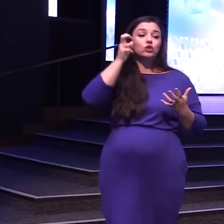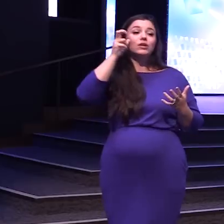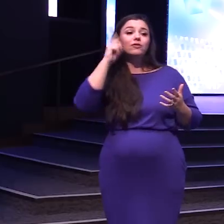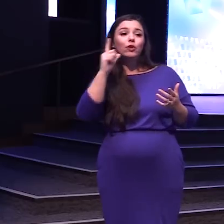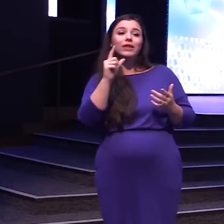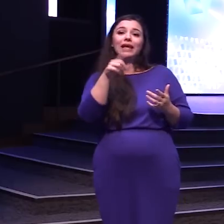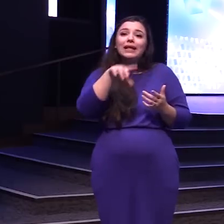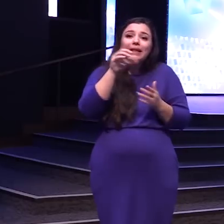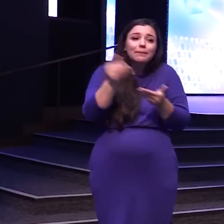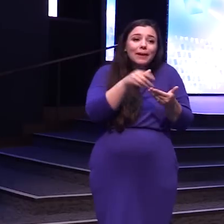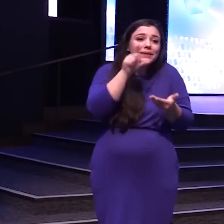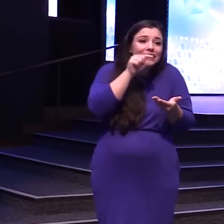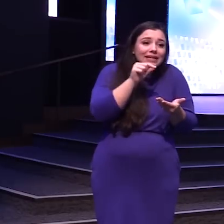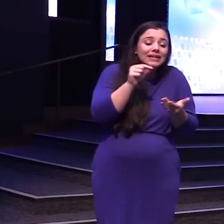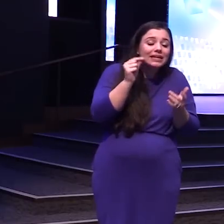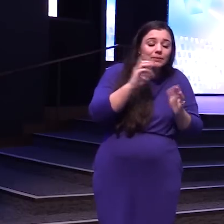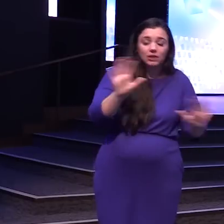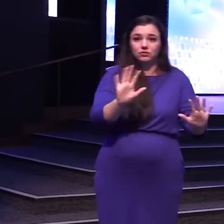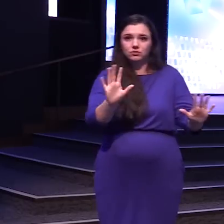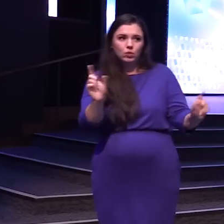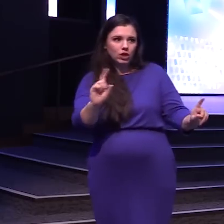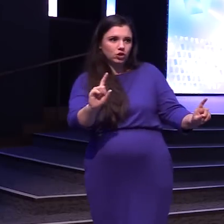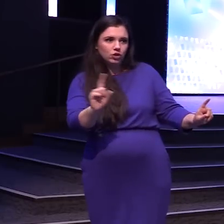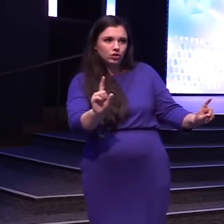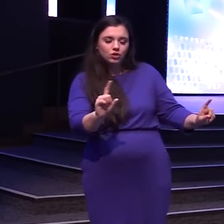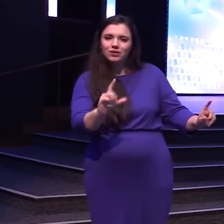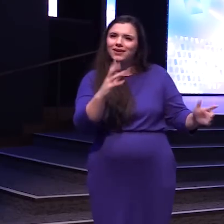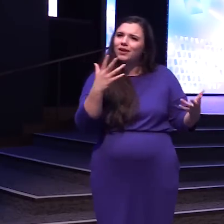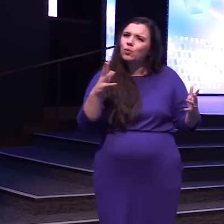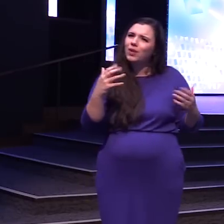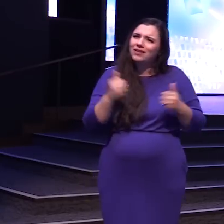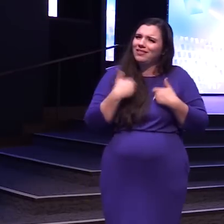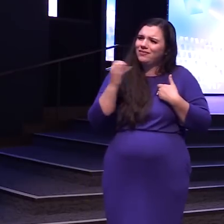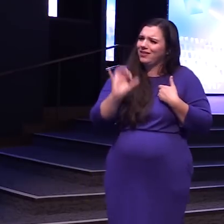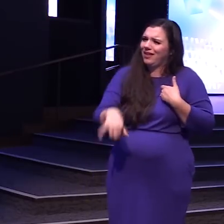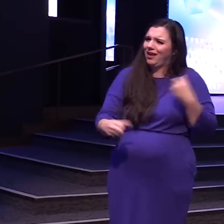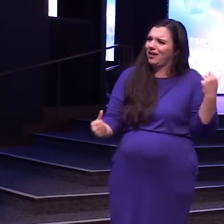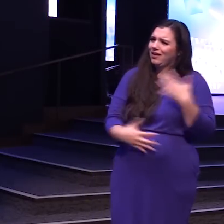is it Where is it I don't want to Live like that